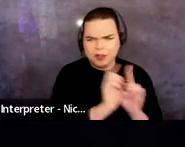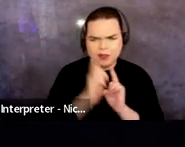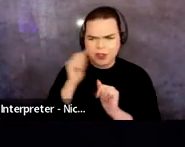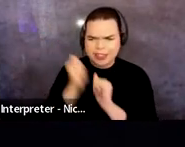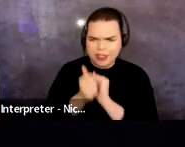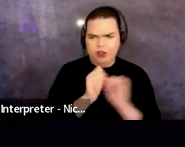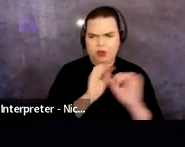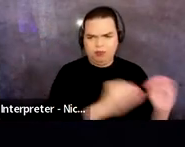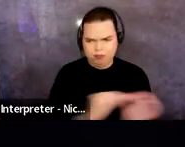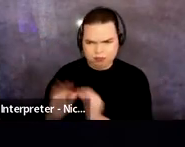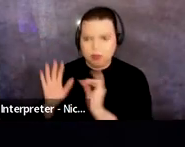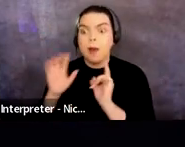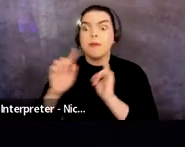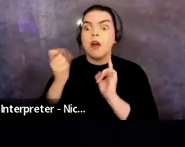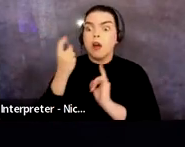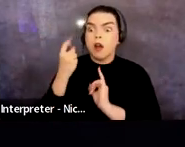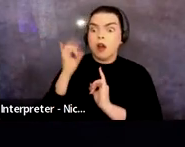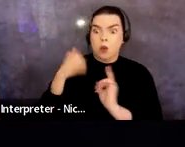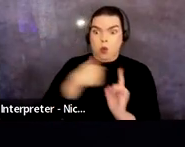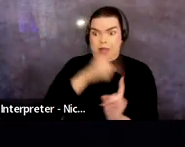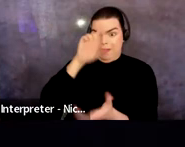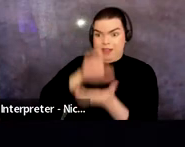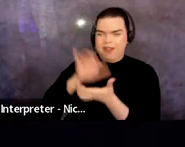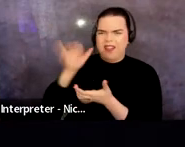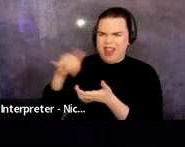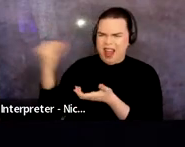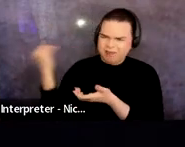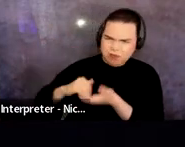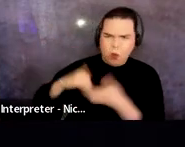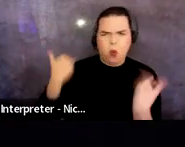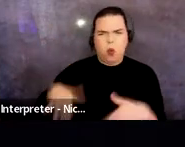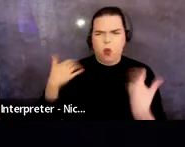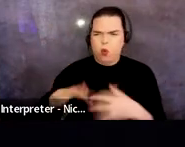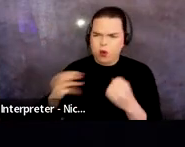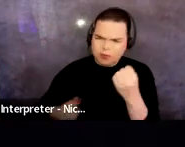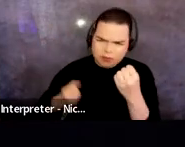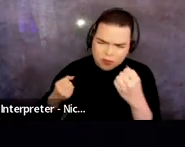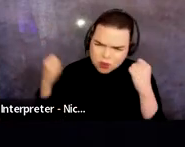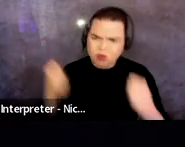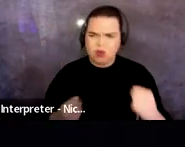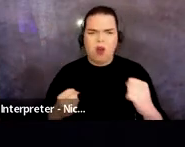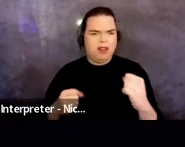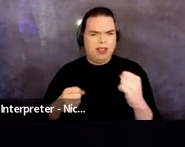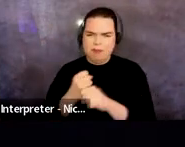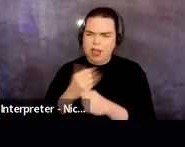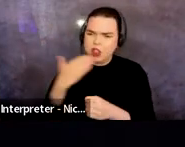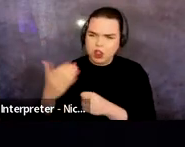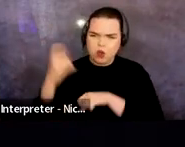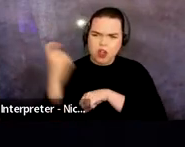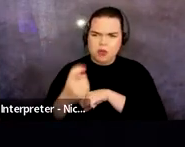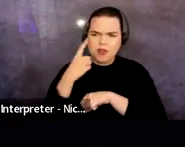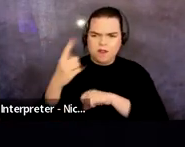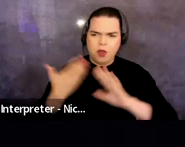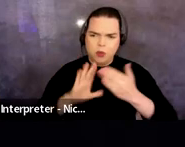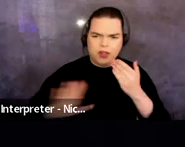NTP believes strongly that partnerships greatly benefit the development and distribution of devised ensemble theater. And